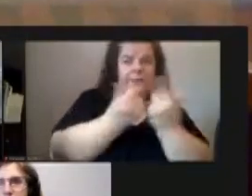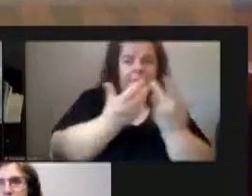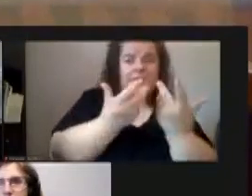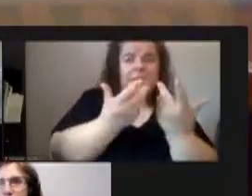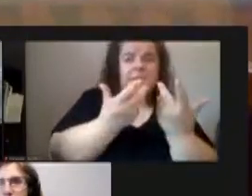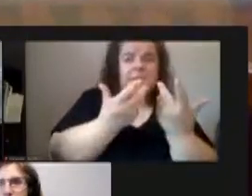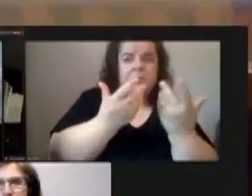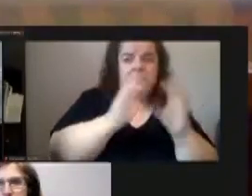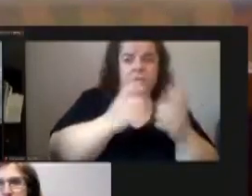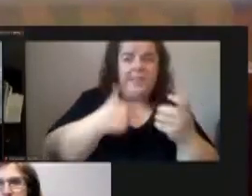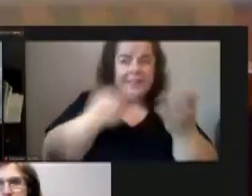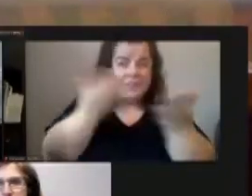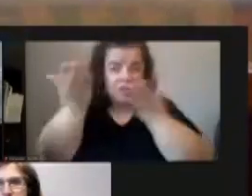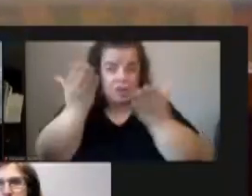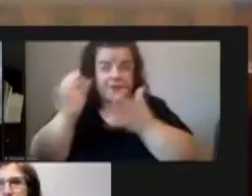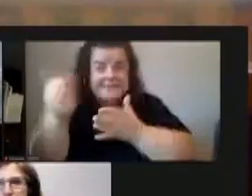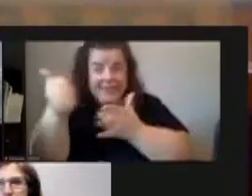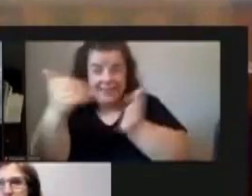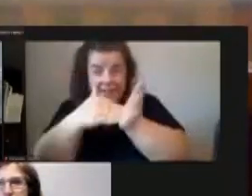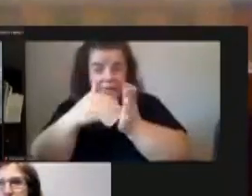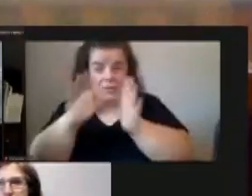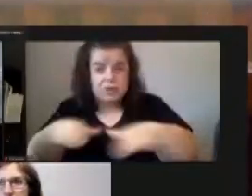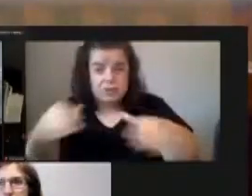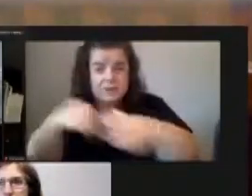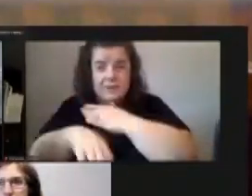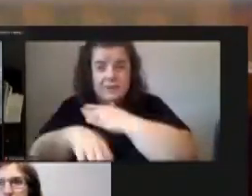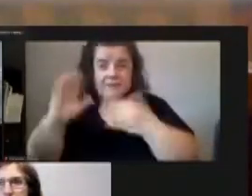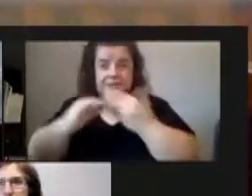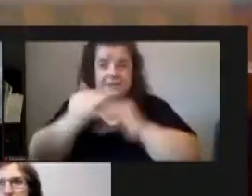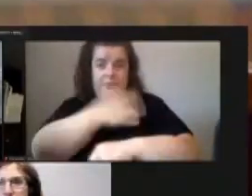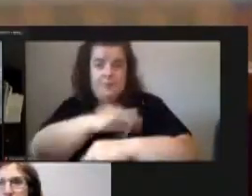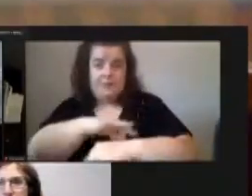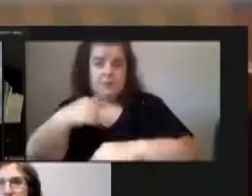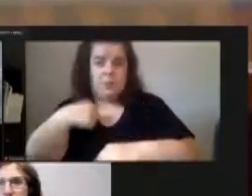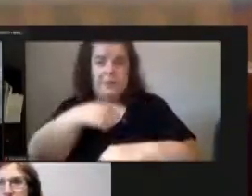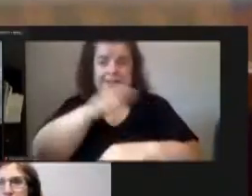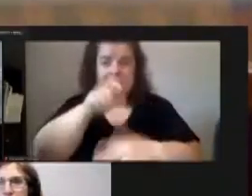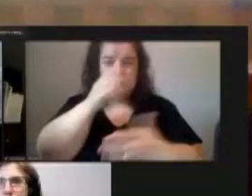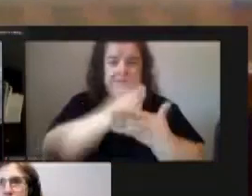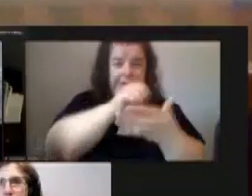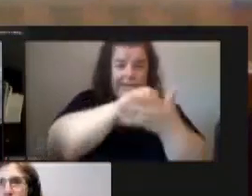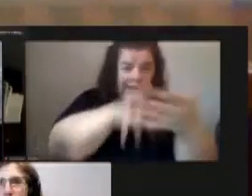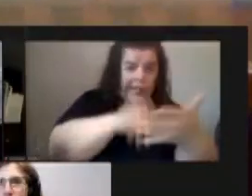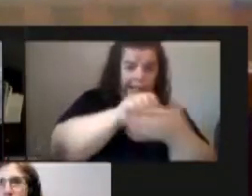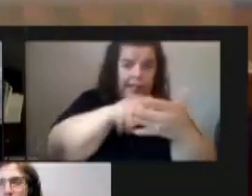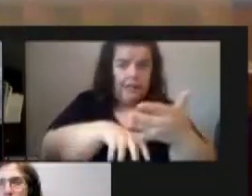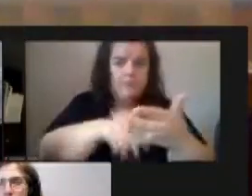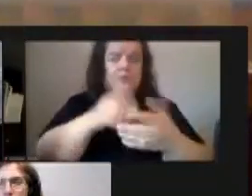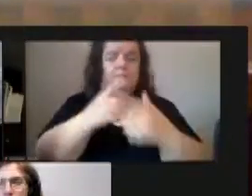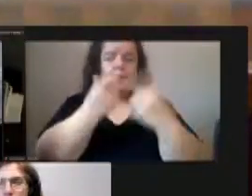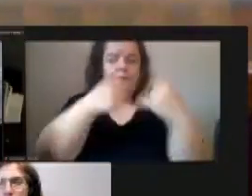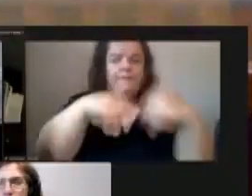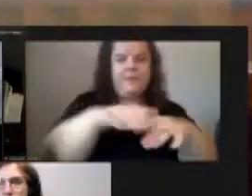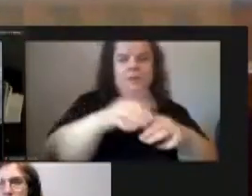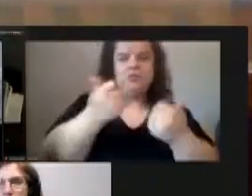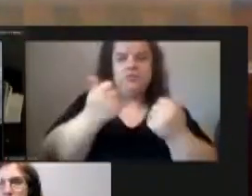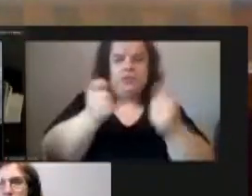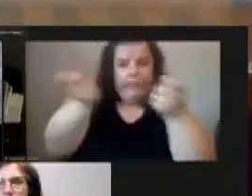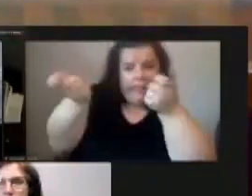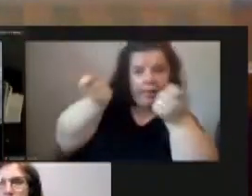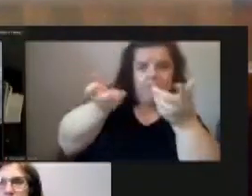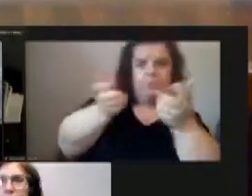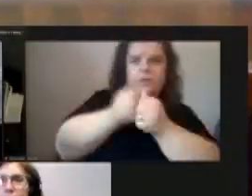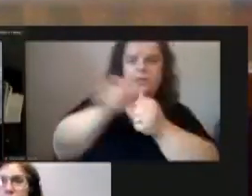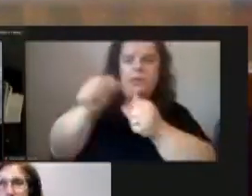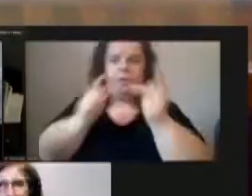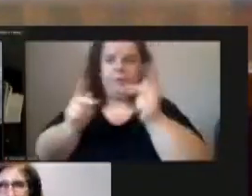if we don't stop taking them off fields to try to accommodate somebody else instead of trying to figure out how we can be supportive how the city can be a